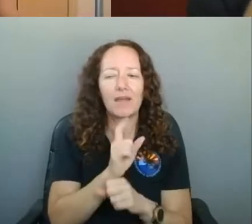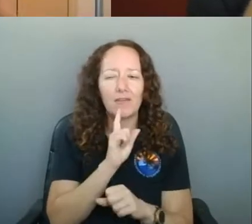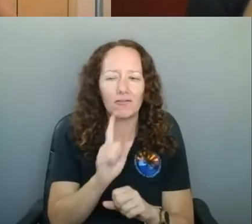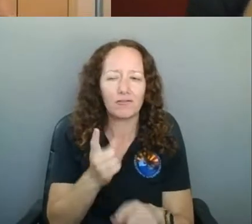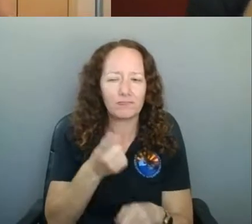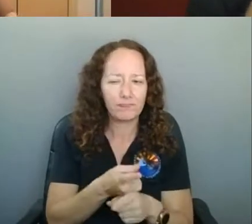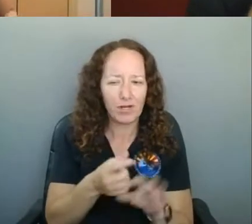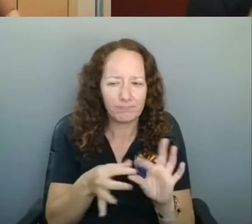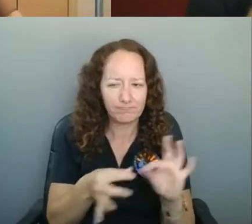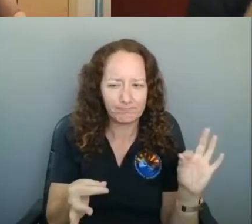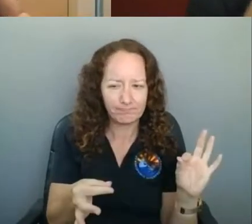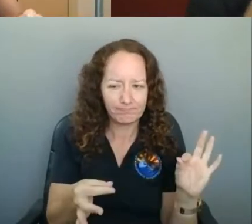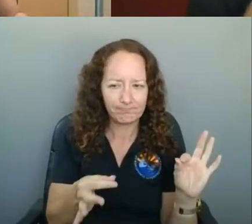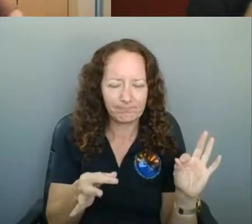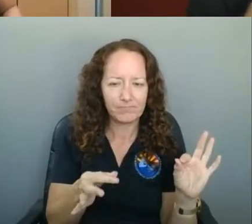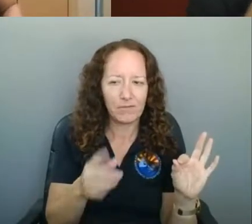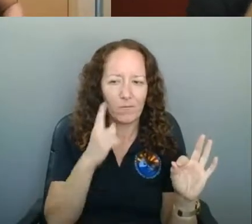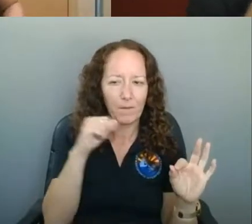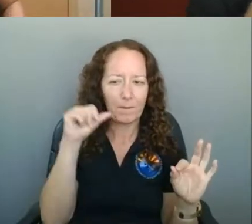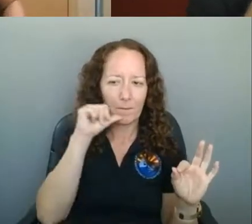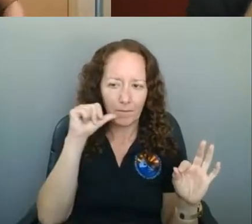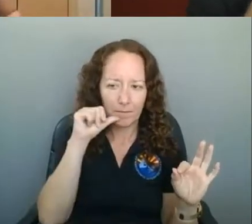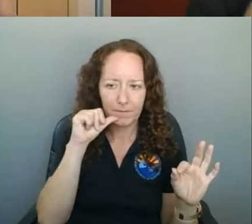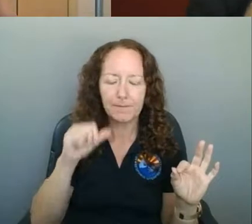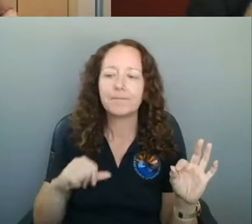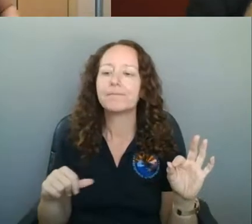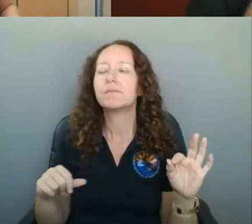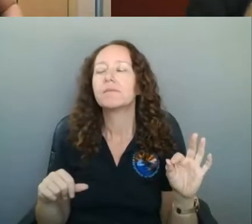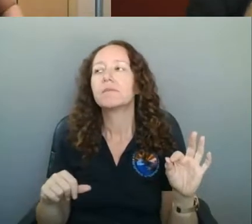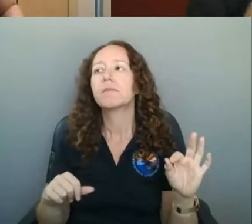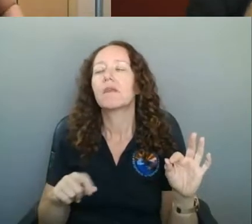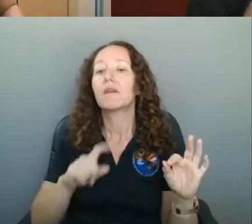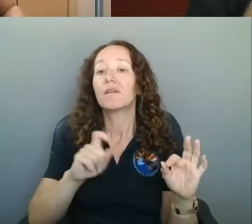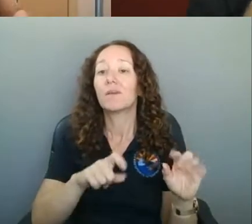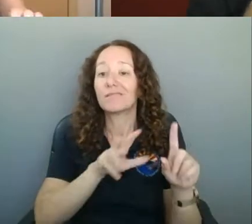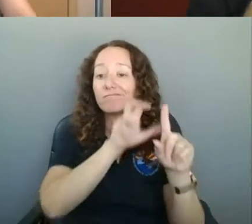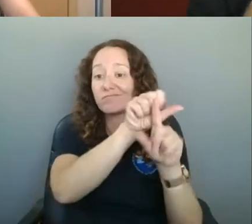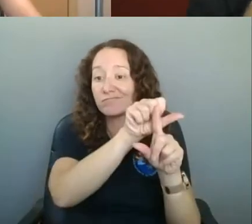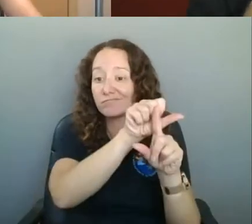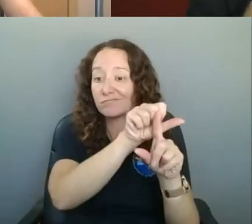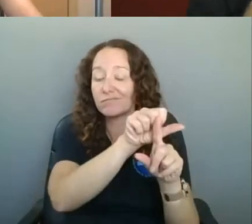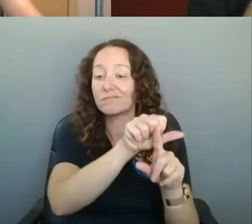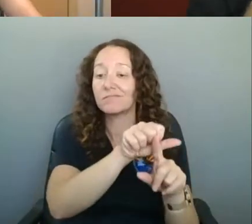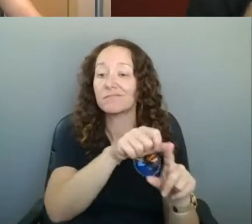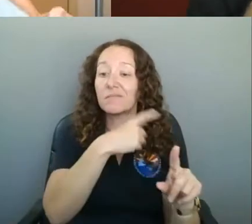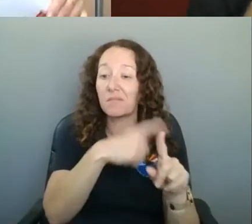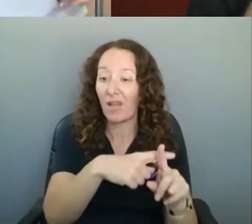For bars, we would have to meet the positivity rate